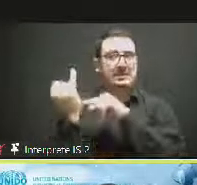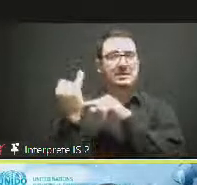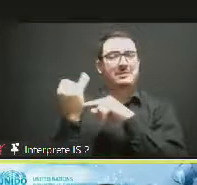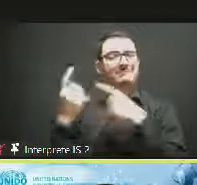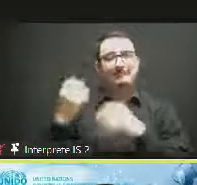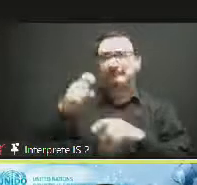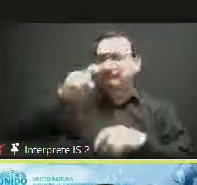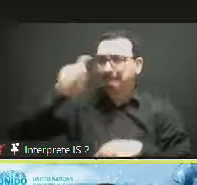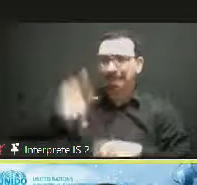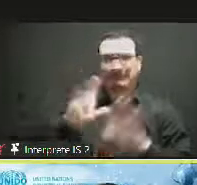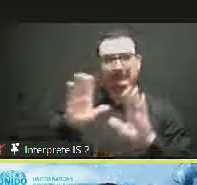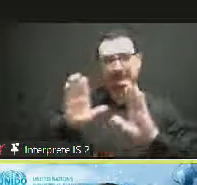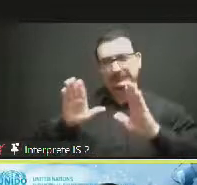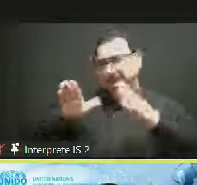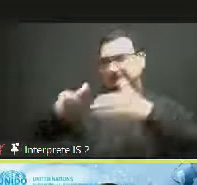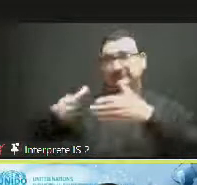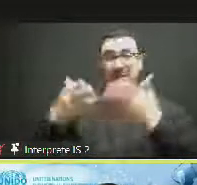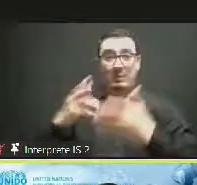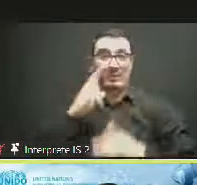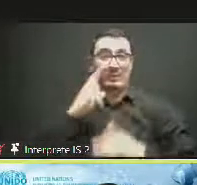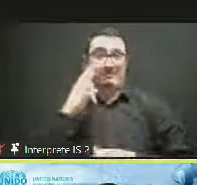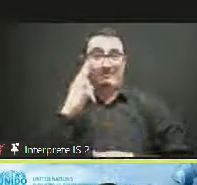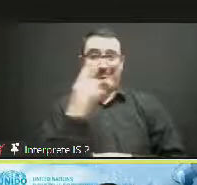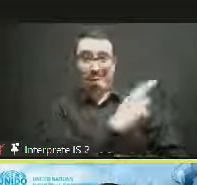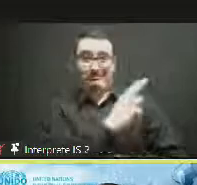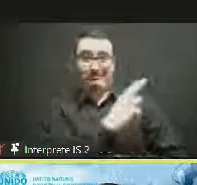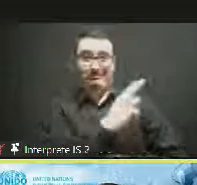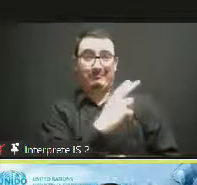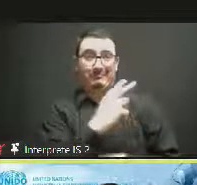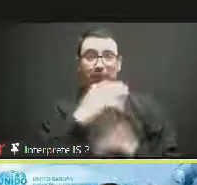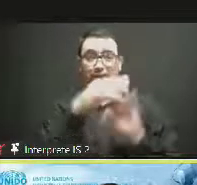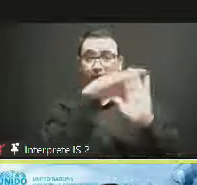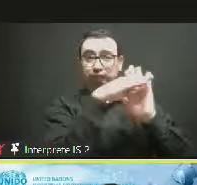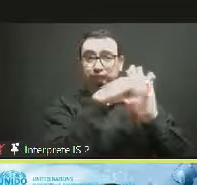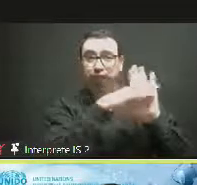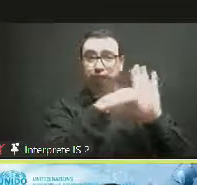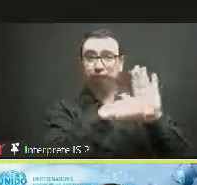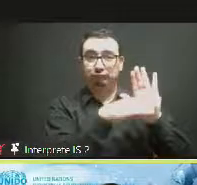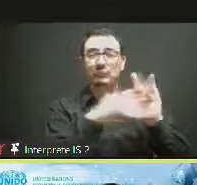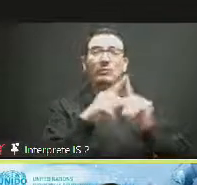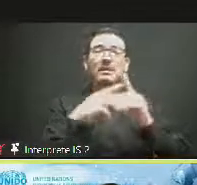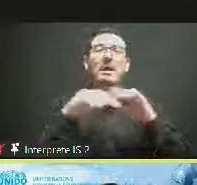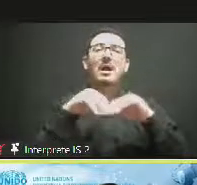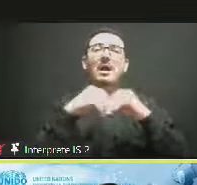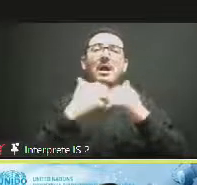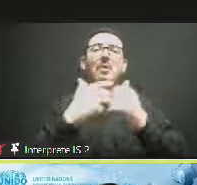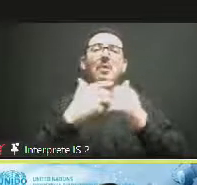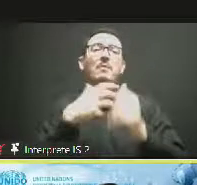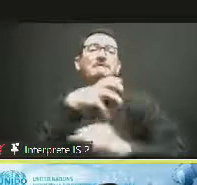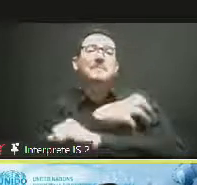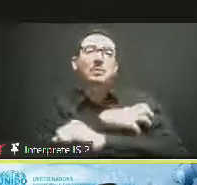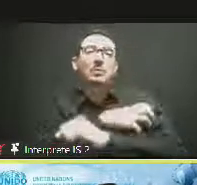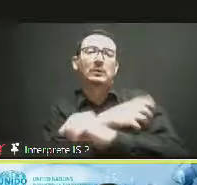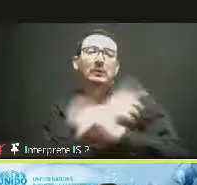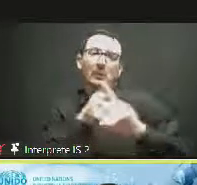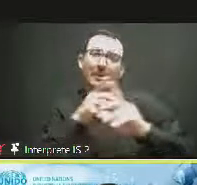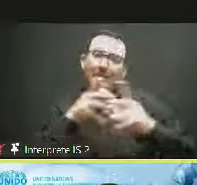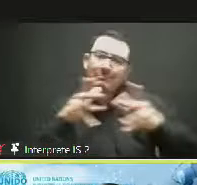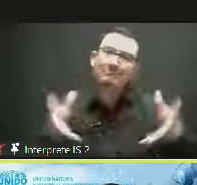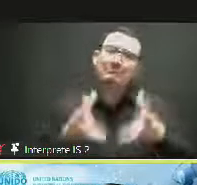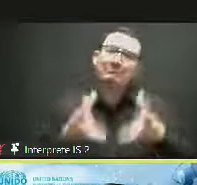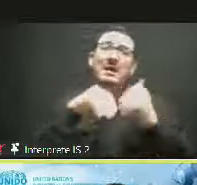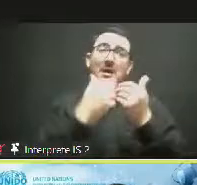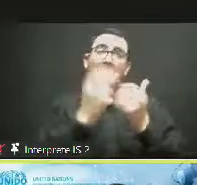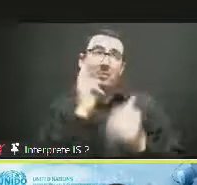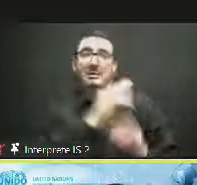African creative industries can provide at this moment, we all know that